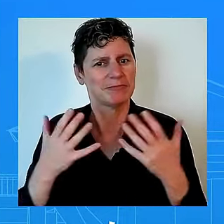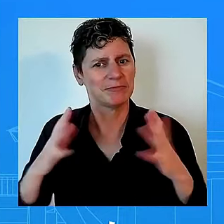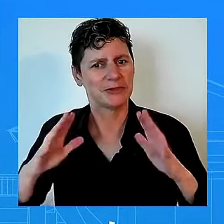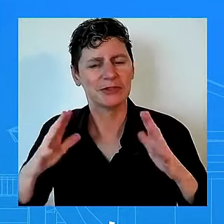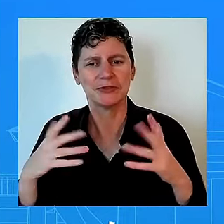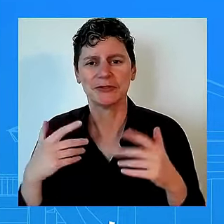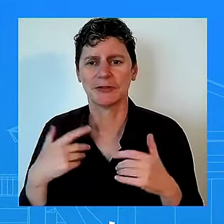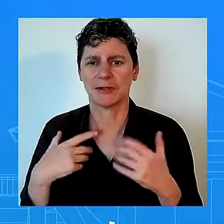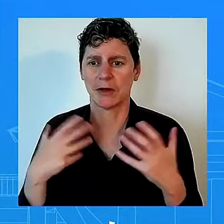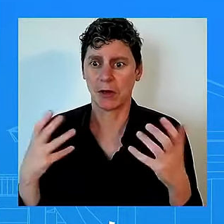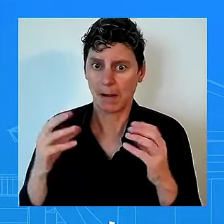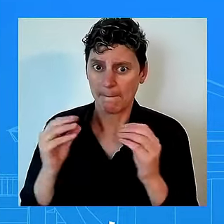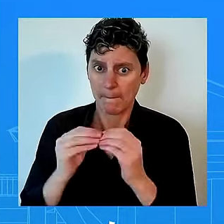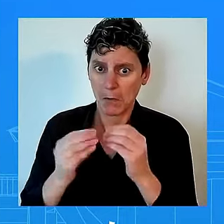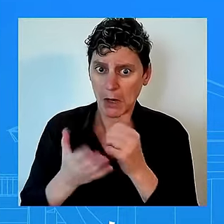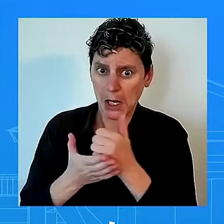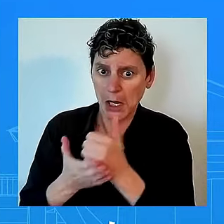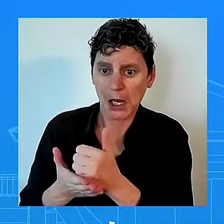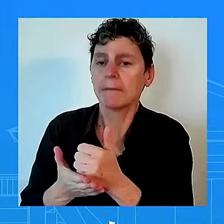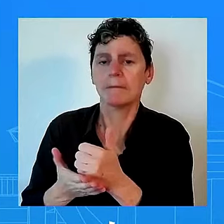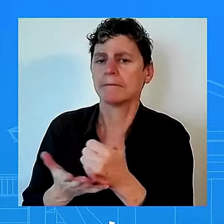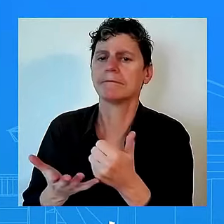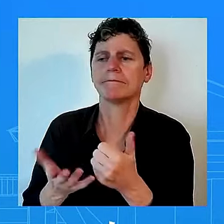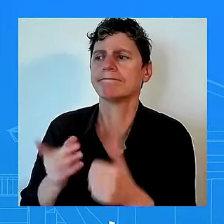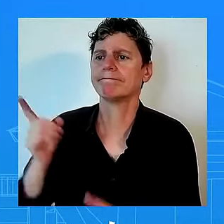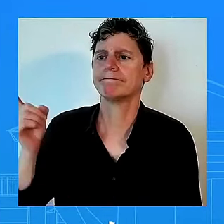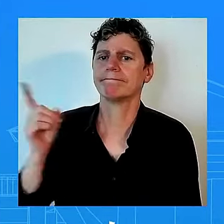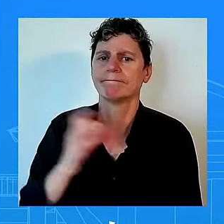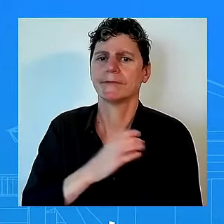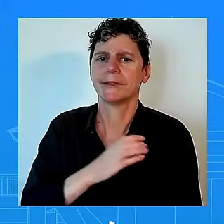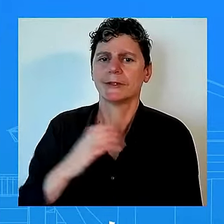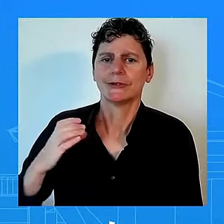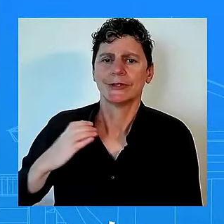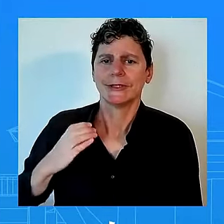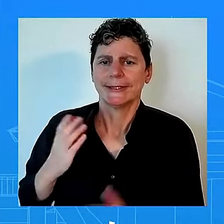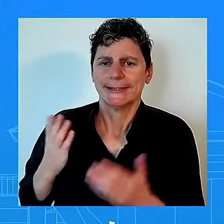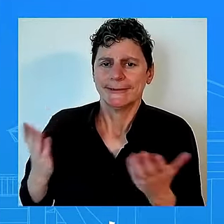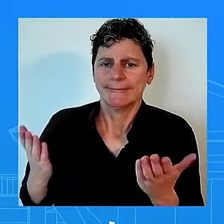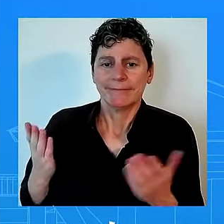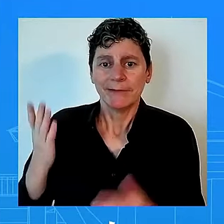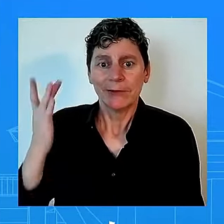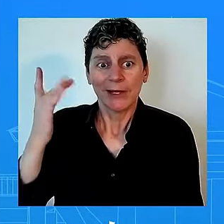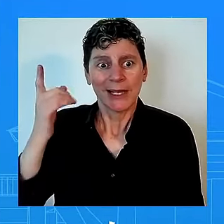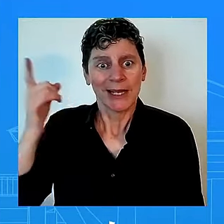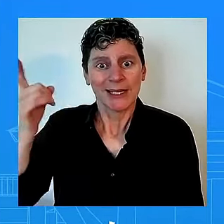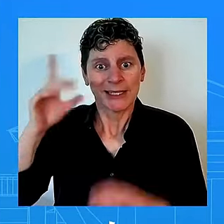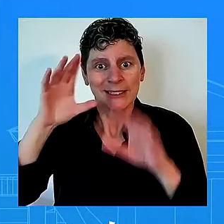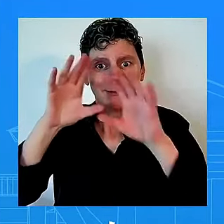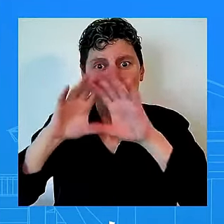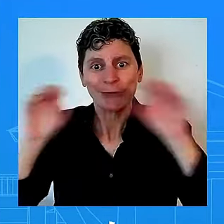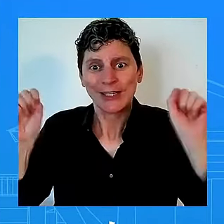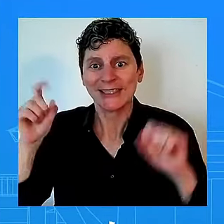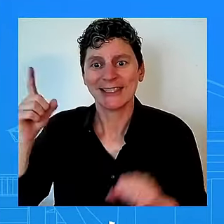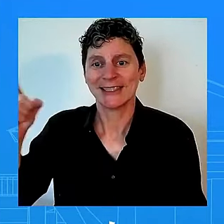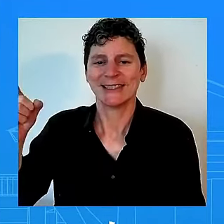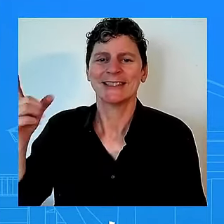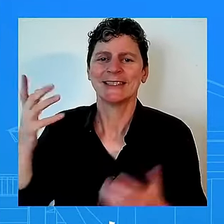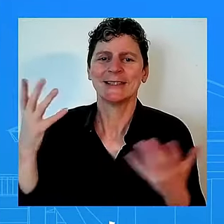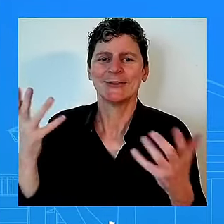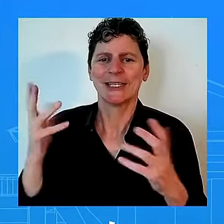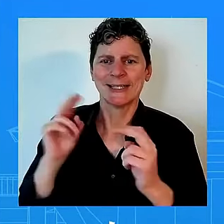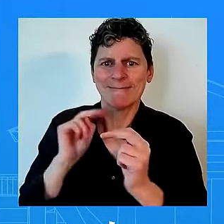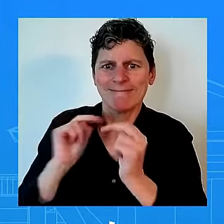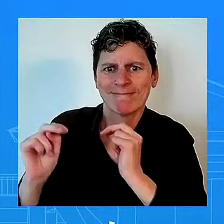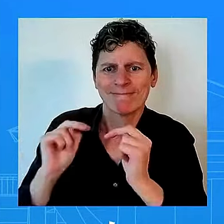the president took very seriously the negotiations that were happening to try to get the toughest fairest uh border uh border deal